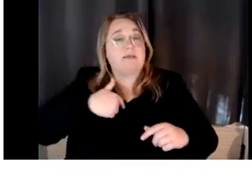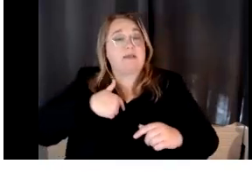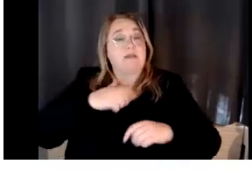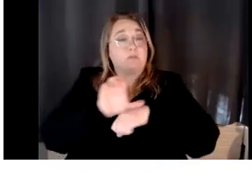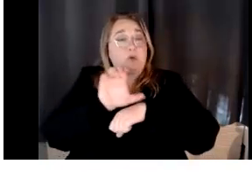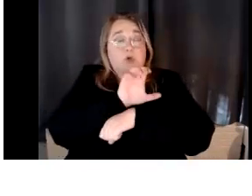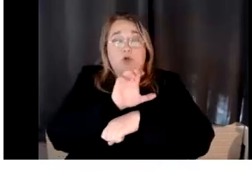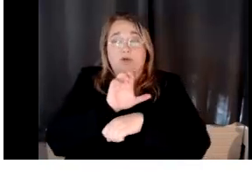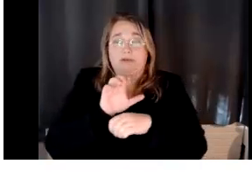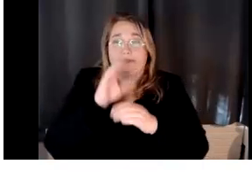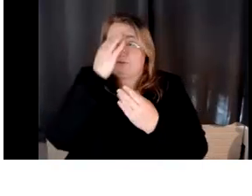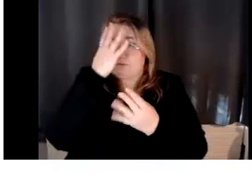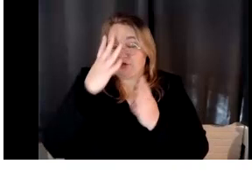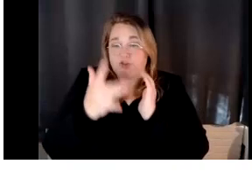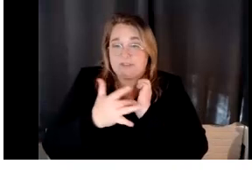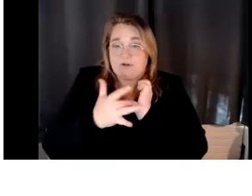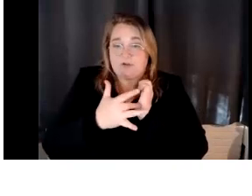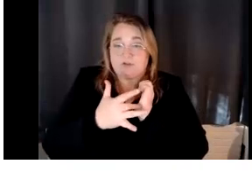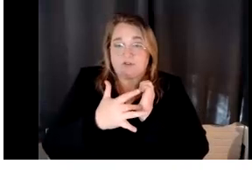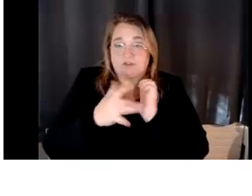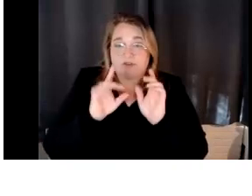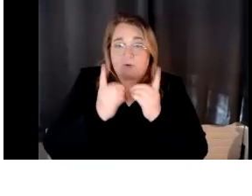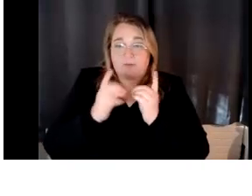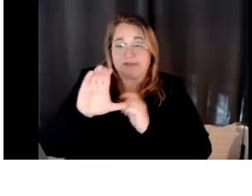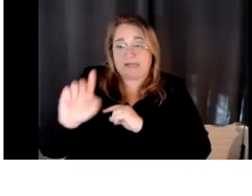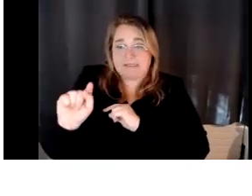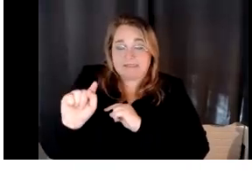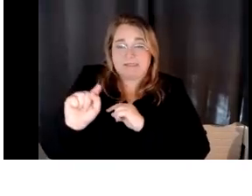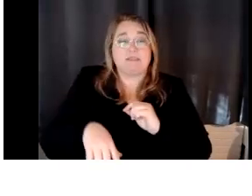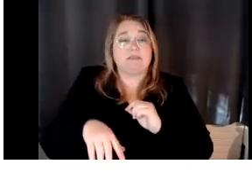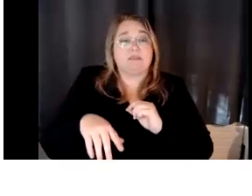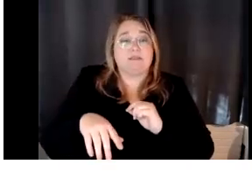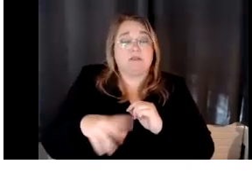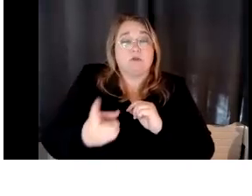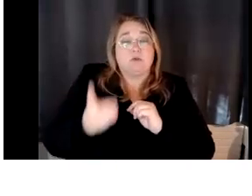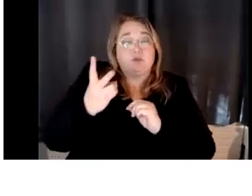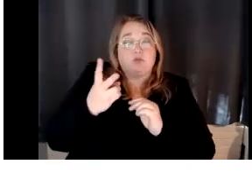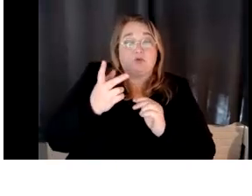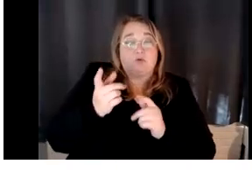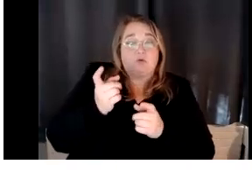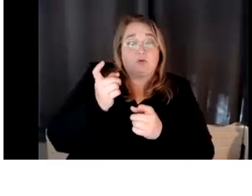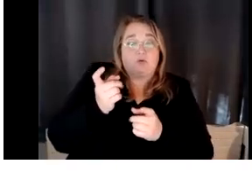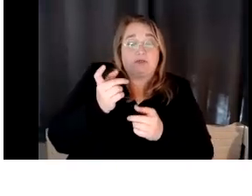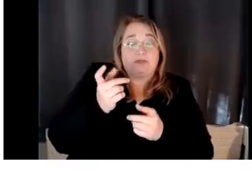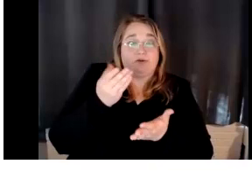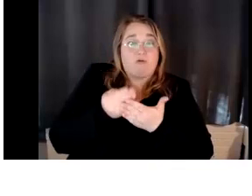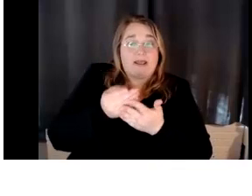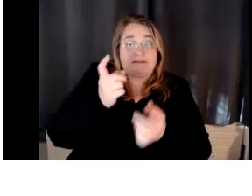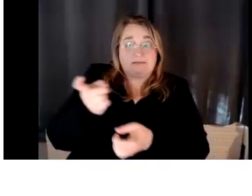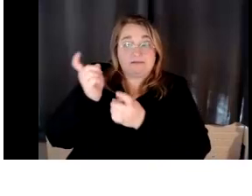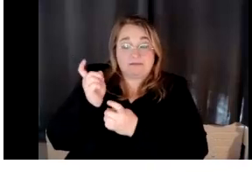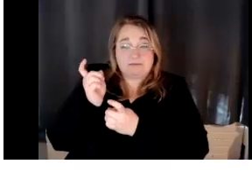And, uh, as Sally mentioned, uh, the two grants that we were awarded came out of, uh,